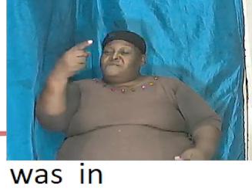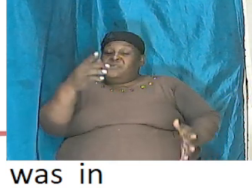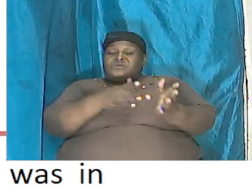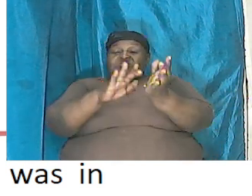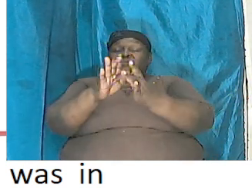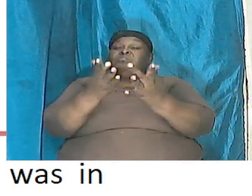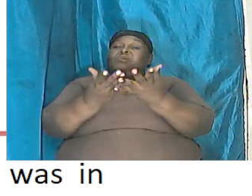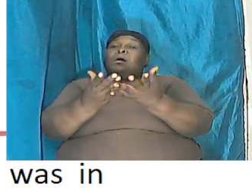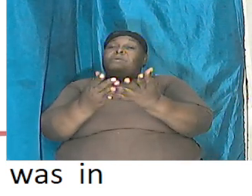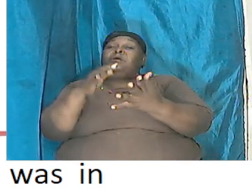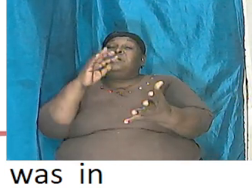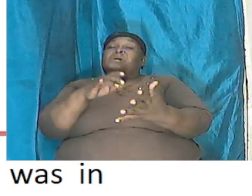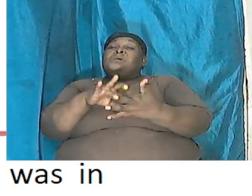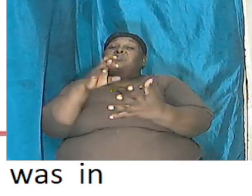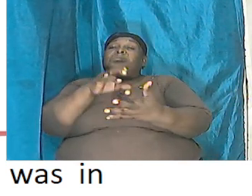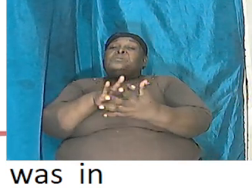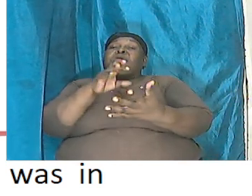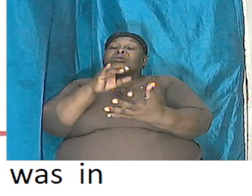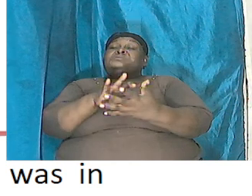which is in